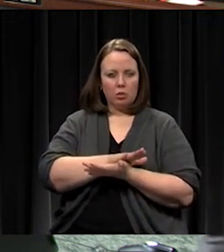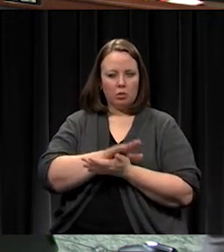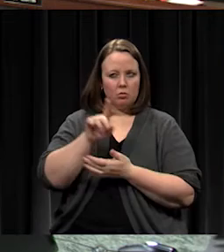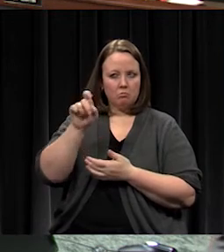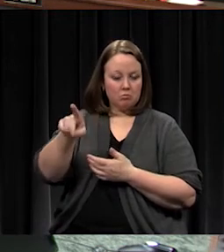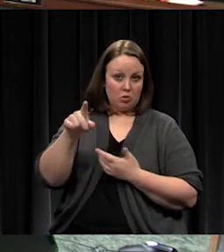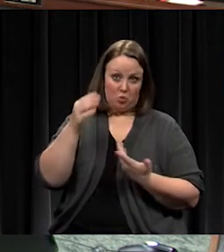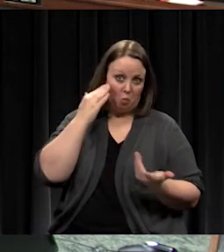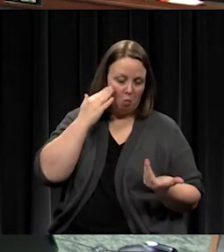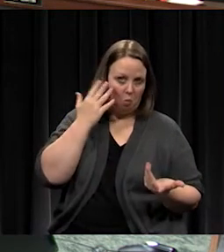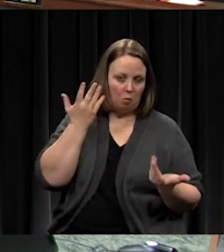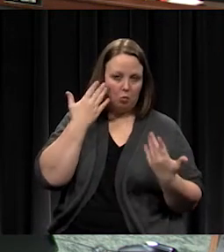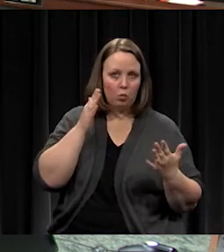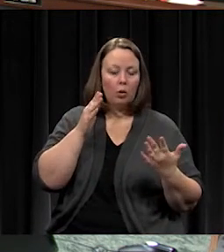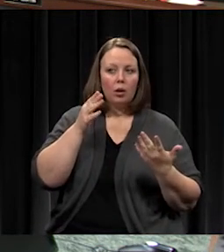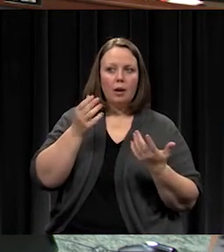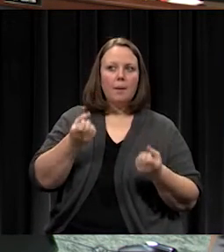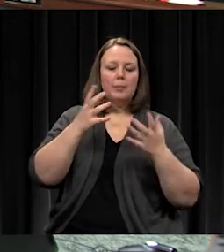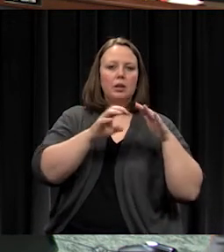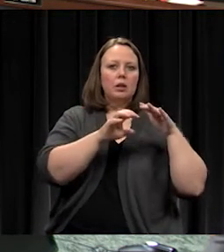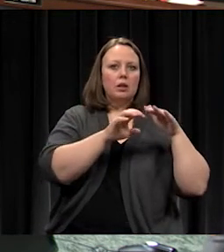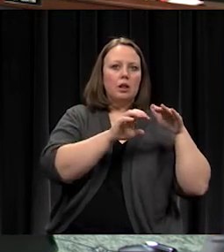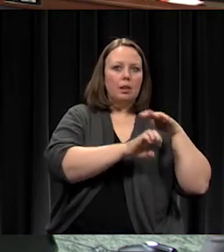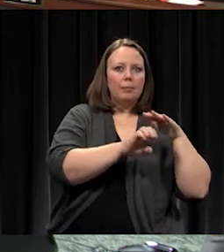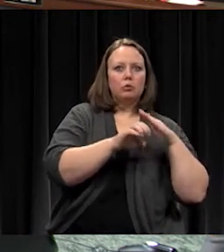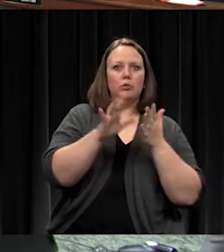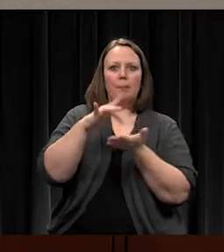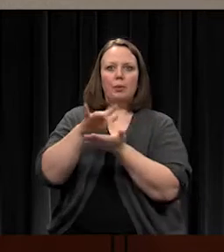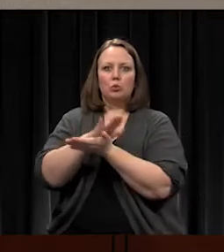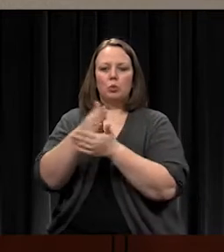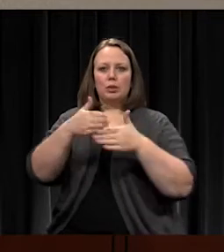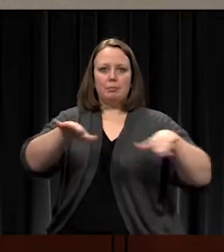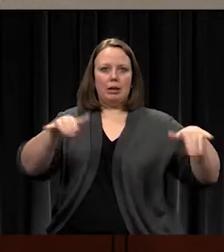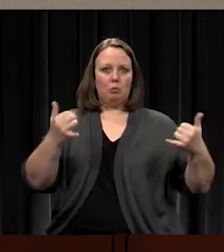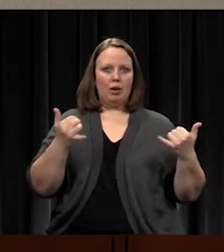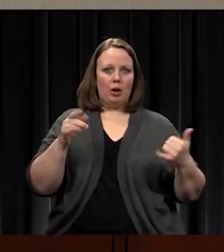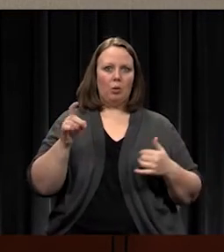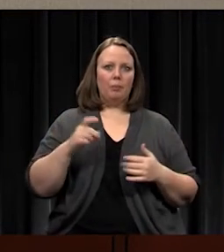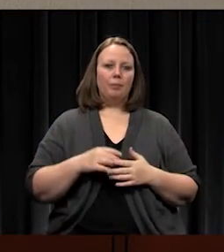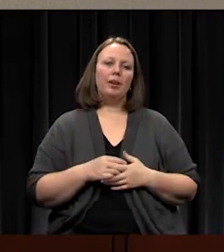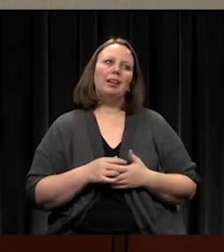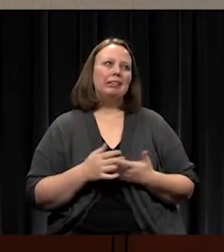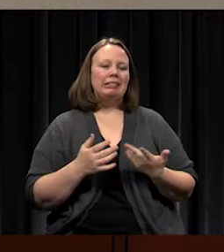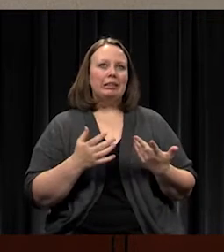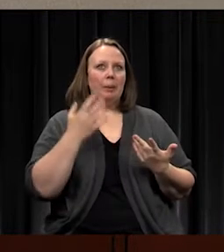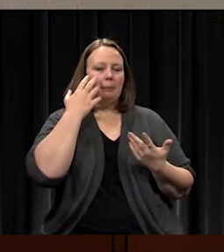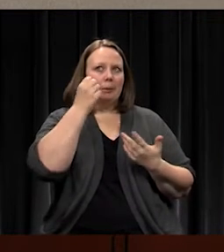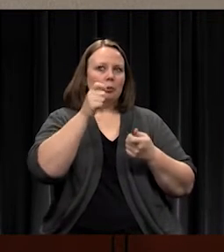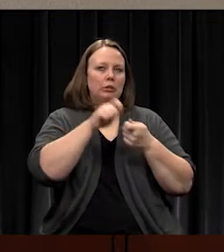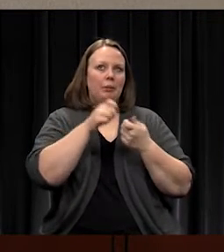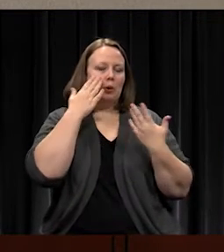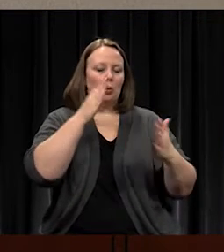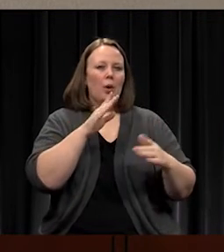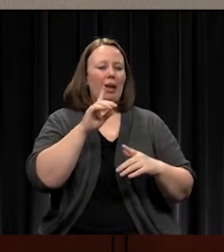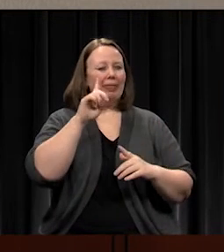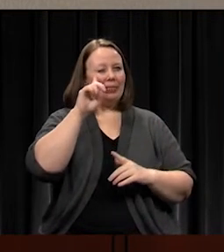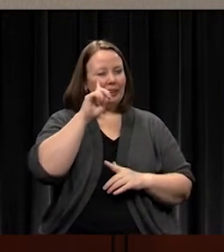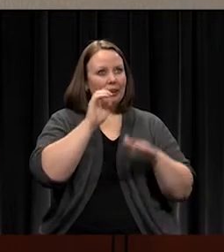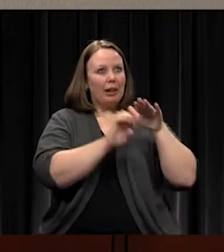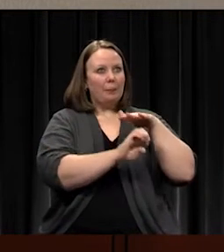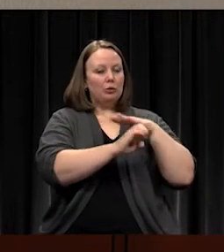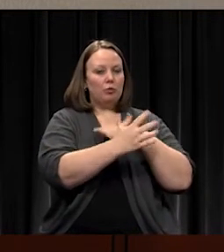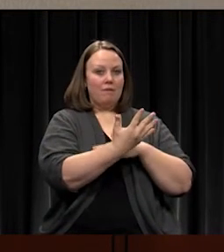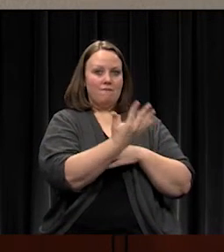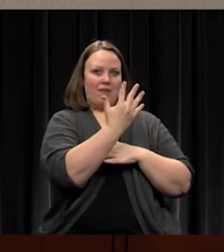many middle schools and elementary schools have splitting now? I won't have the perfect number. So I believe there's five elementary schools that split to different middle